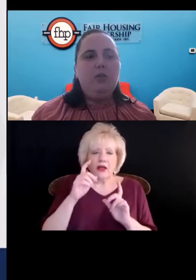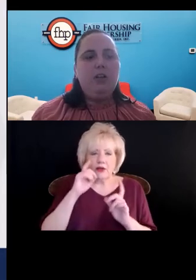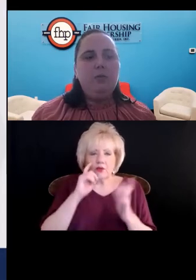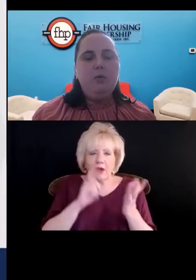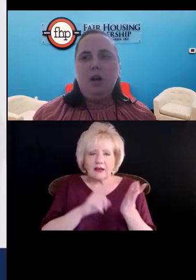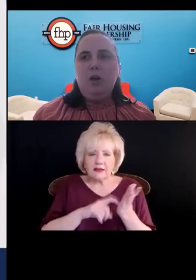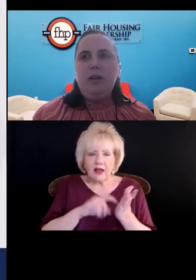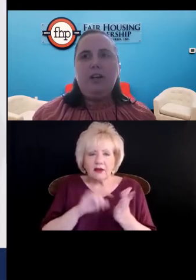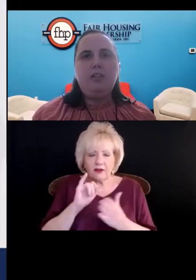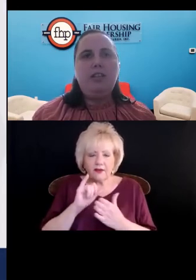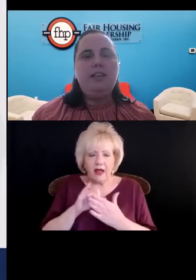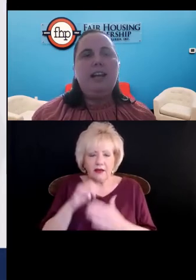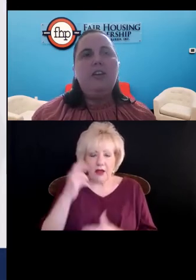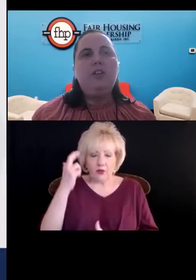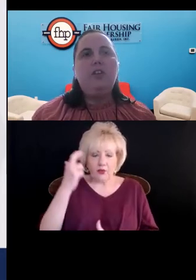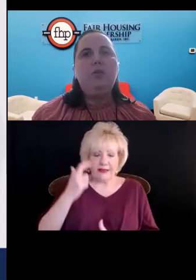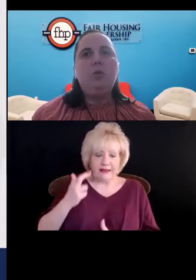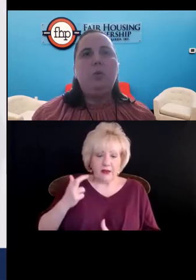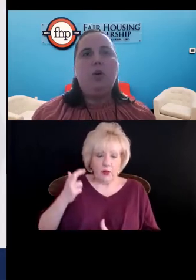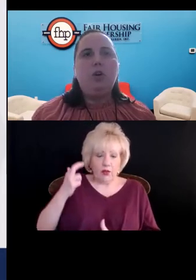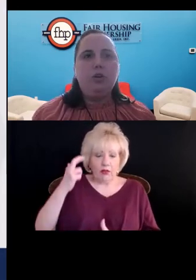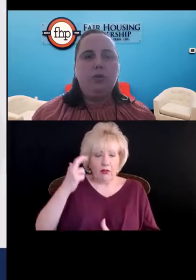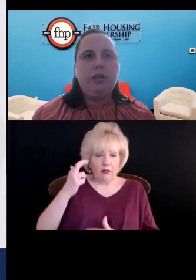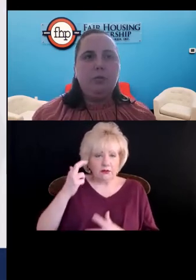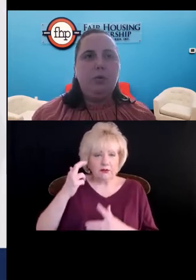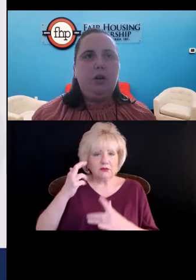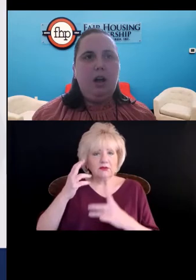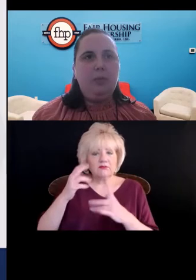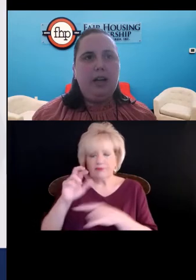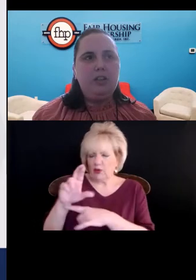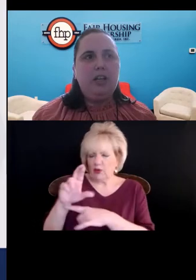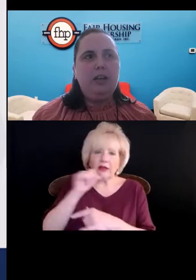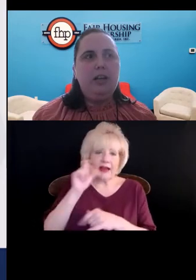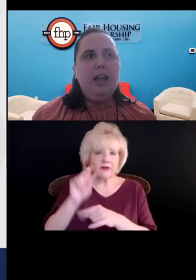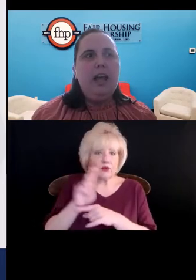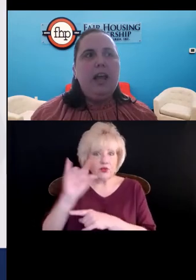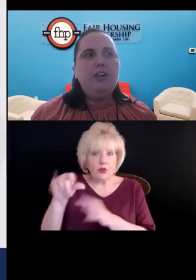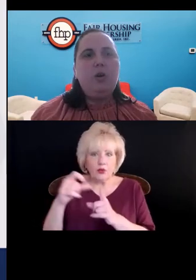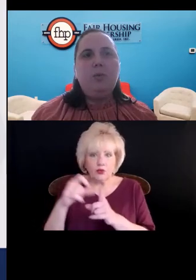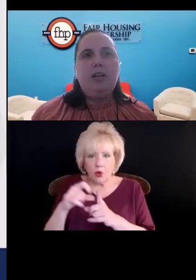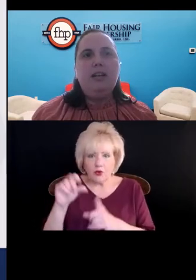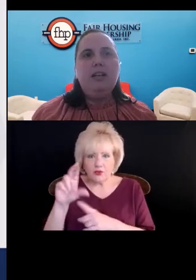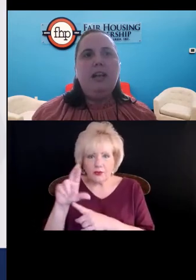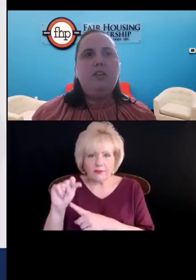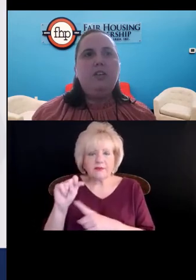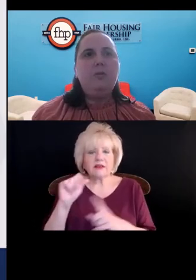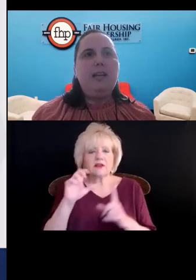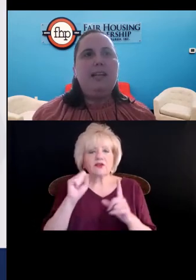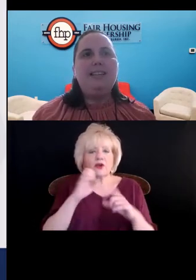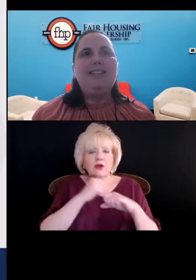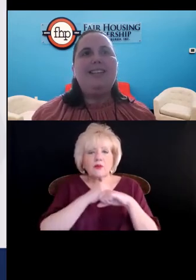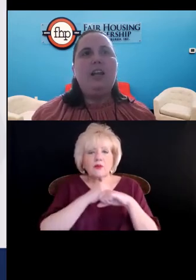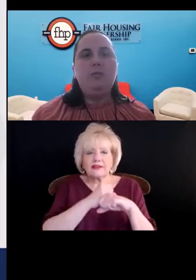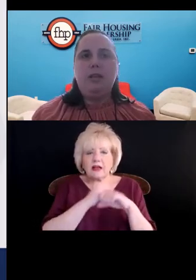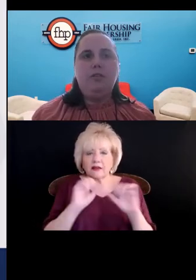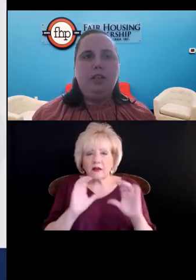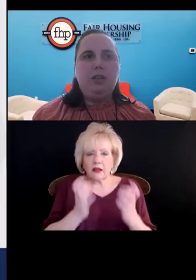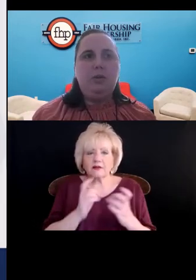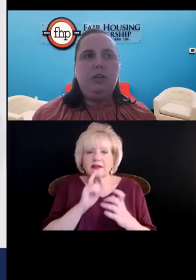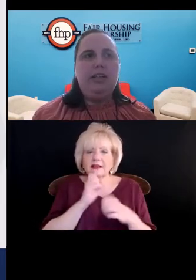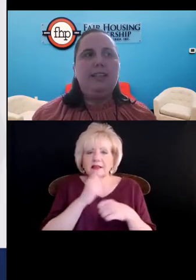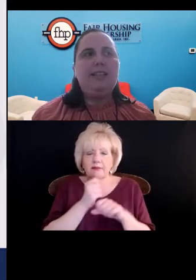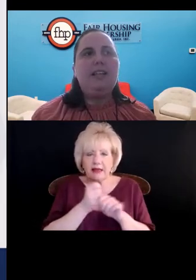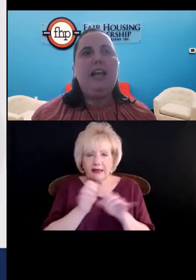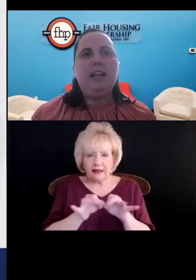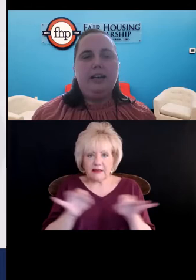that a reasonable accommodation does not have the use of words reasonable accommodation. And so a protected tester is making a statement of